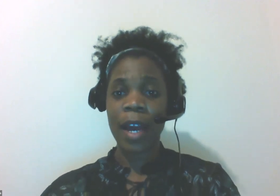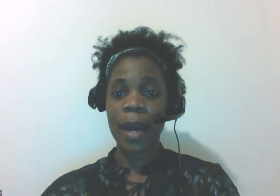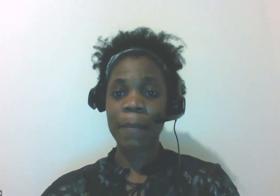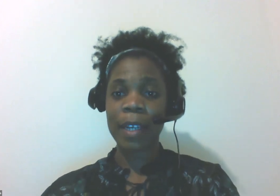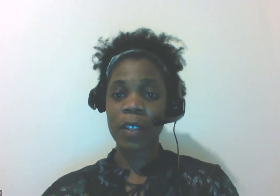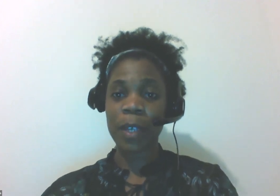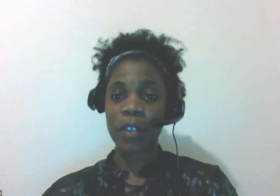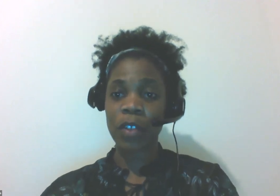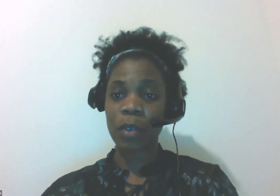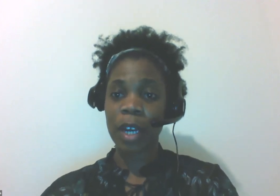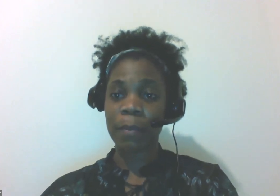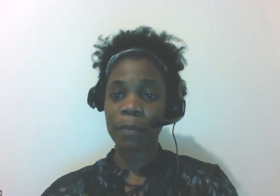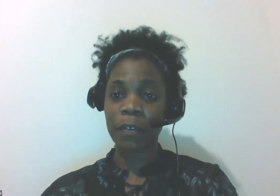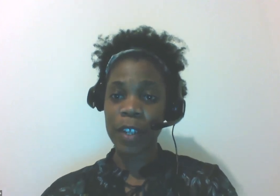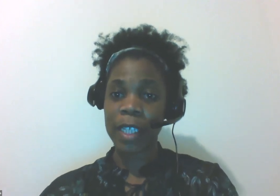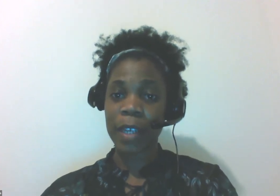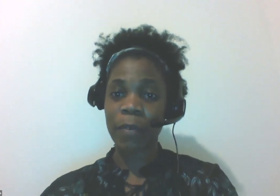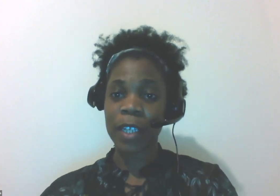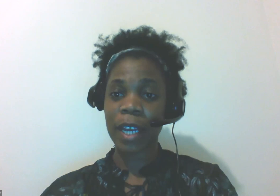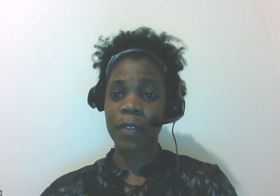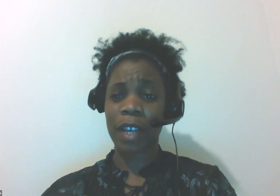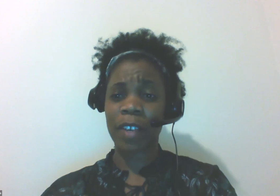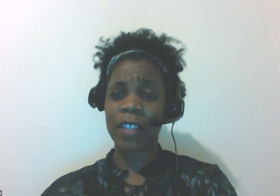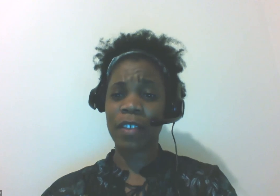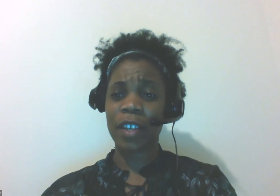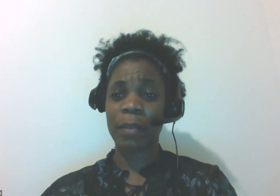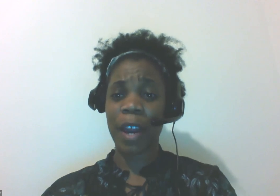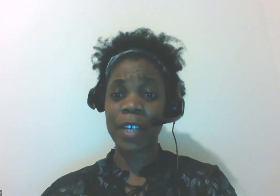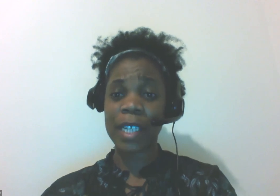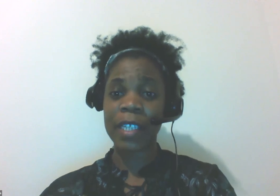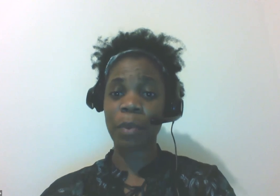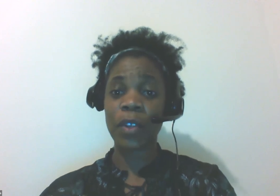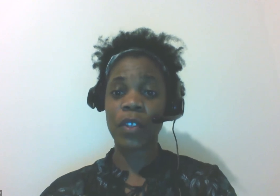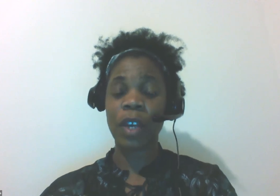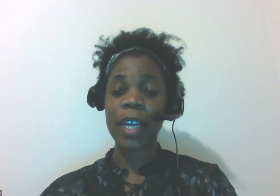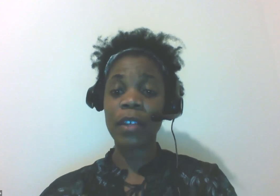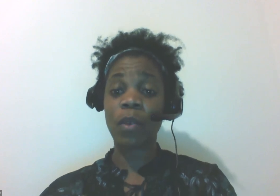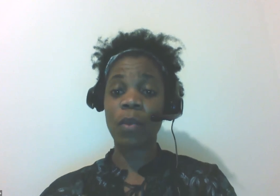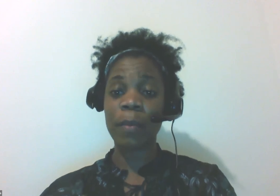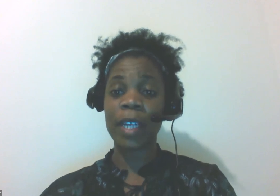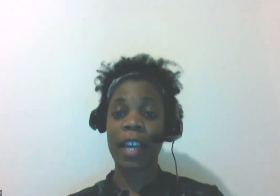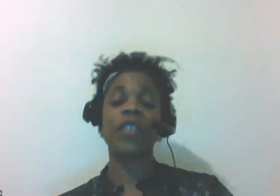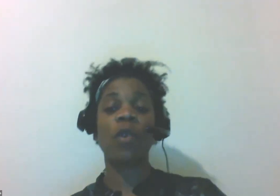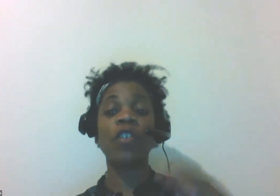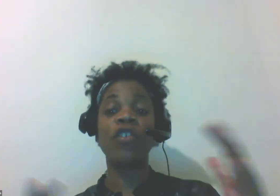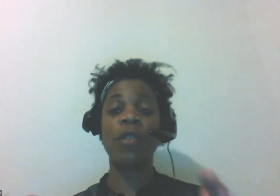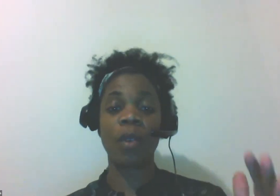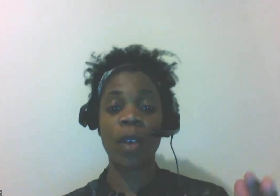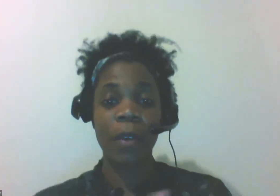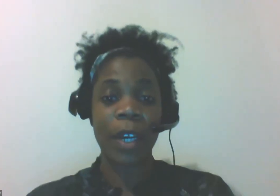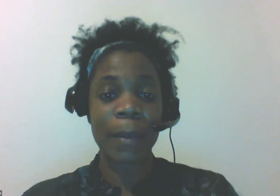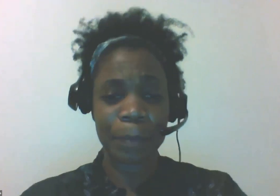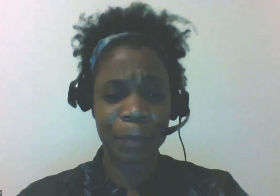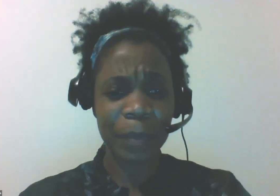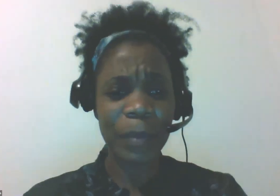And I'll speak to, firstly, when it comes to advancing gender parity, it's important to include women in their